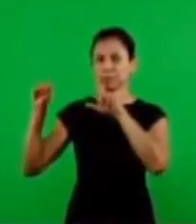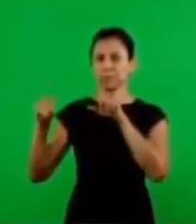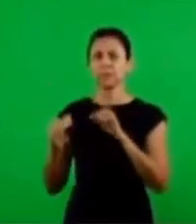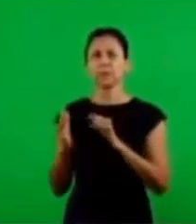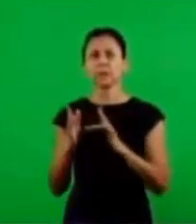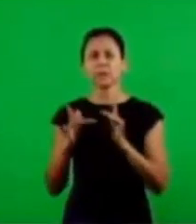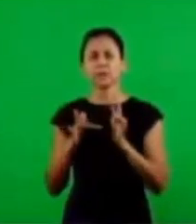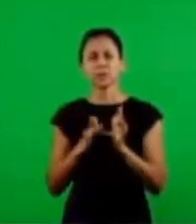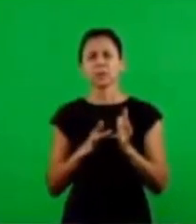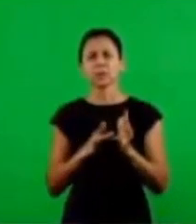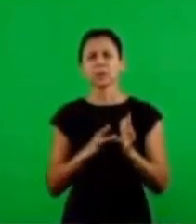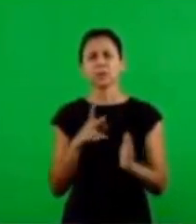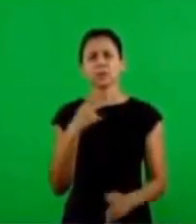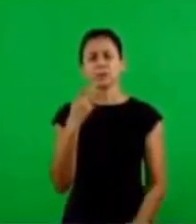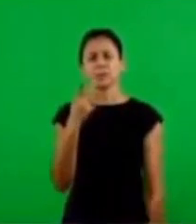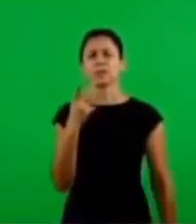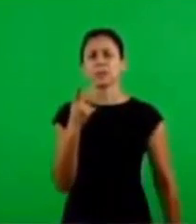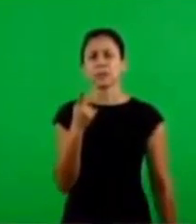So, as we enter here.